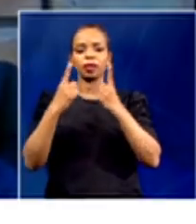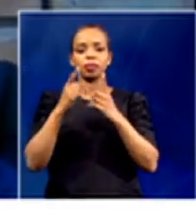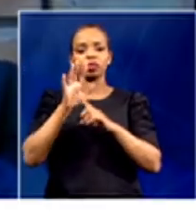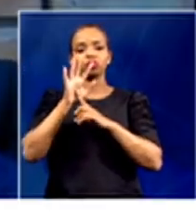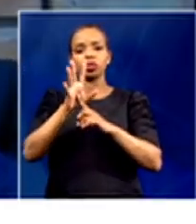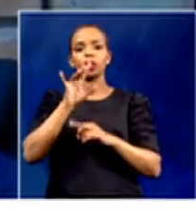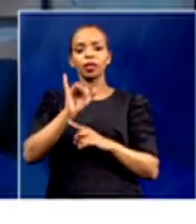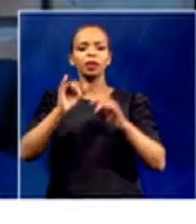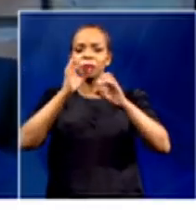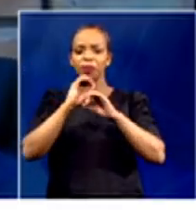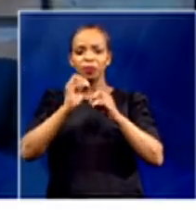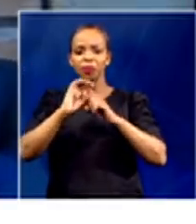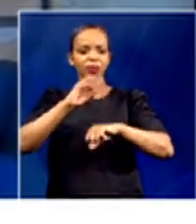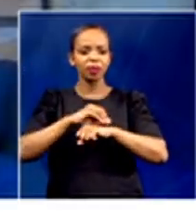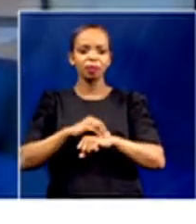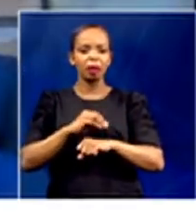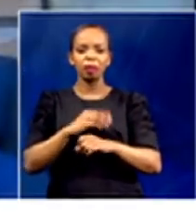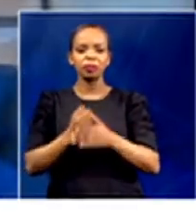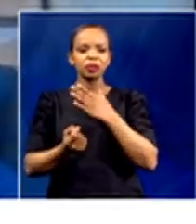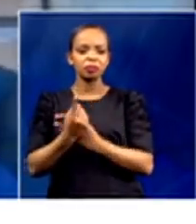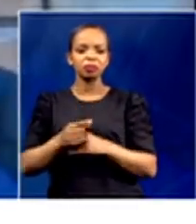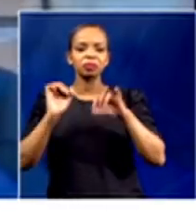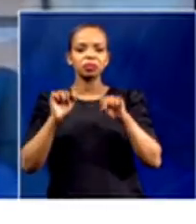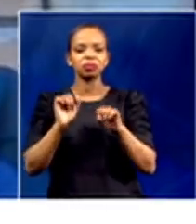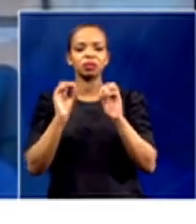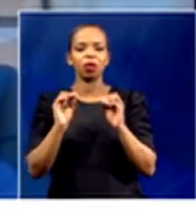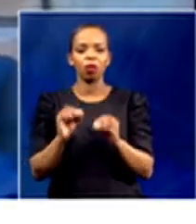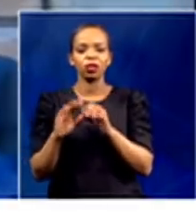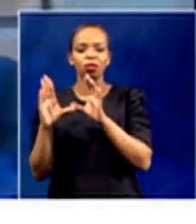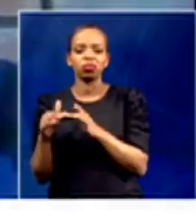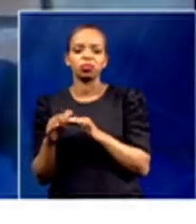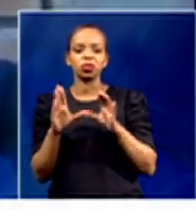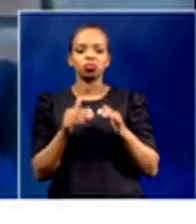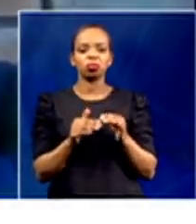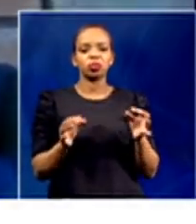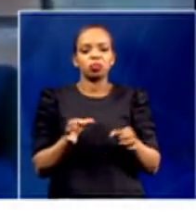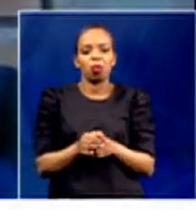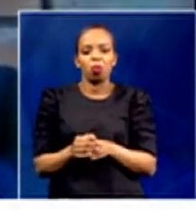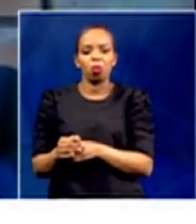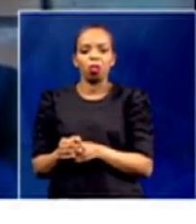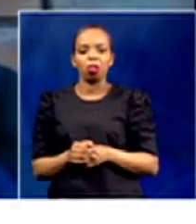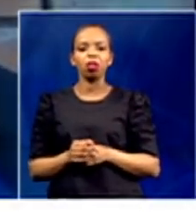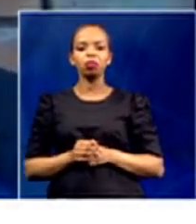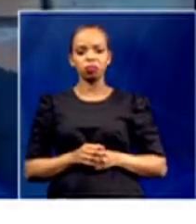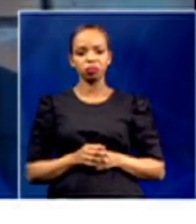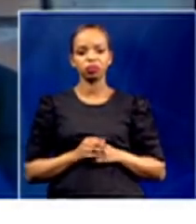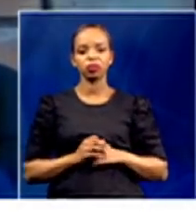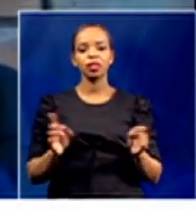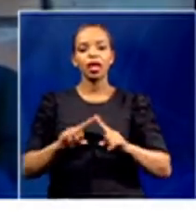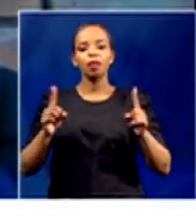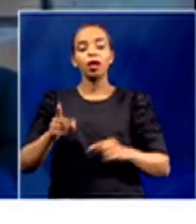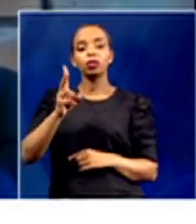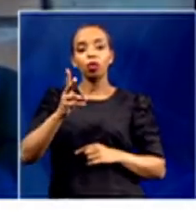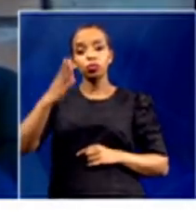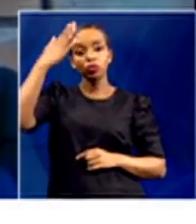actually fully ready, that there were little groups that may have been as a given. And we also know that it's a static survey in that a lot changes